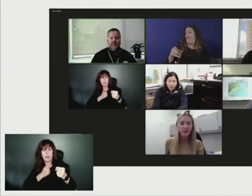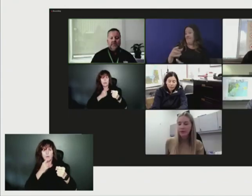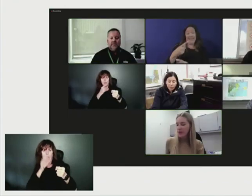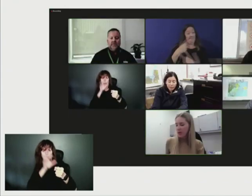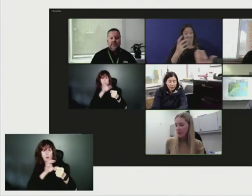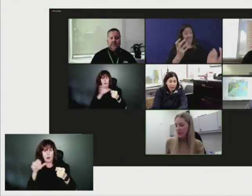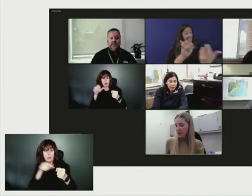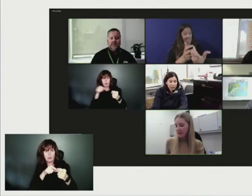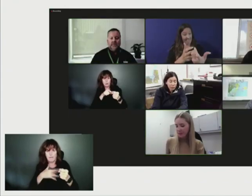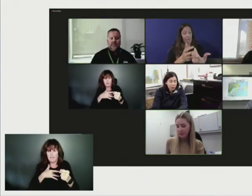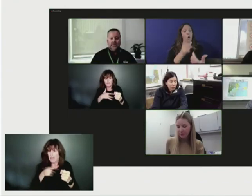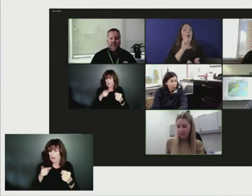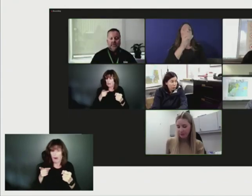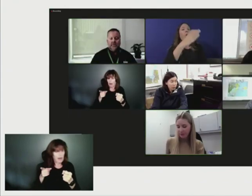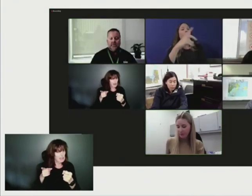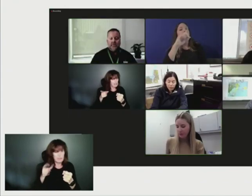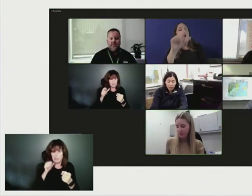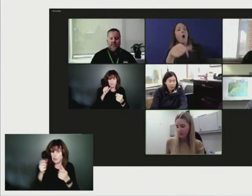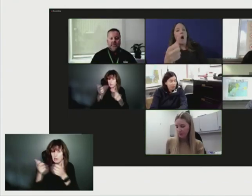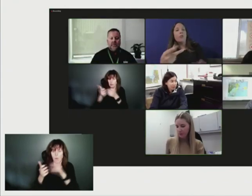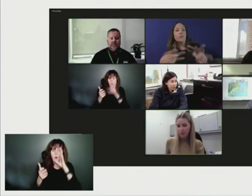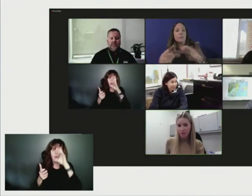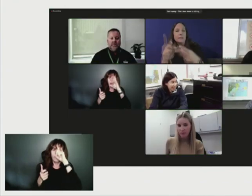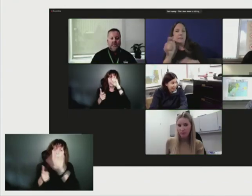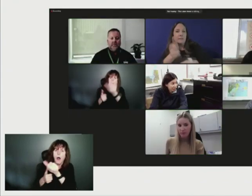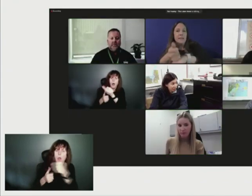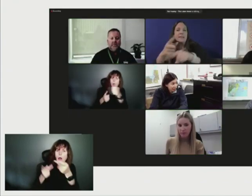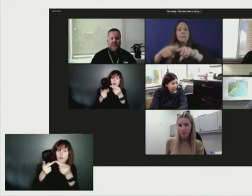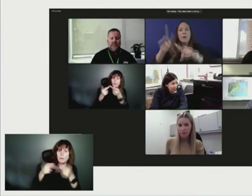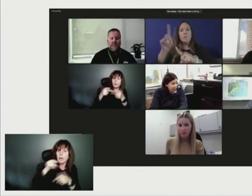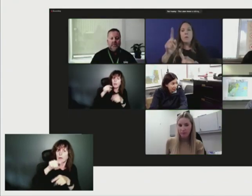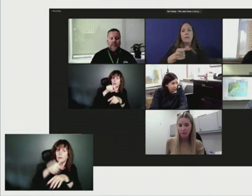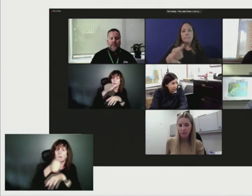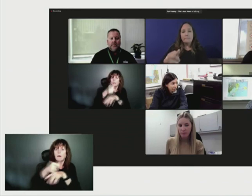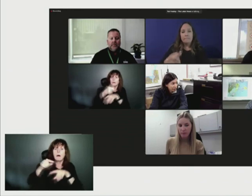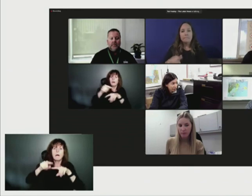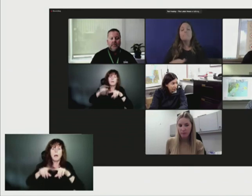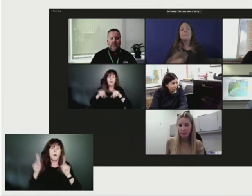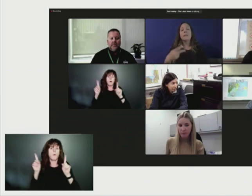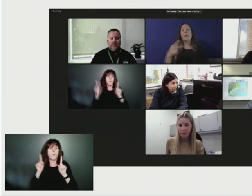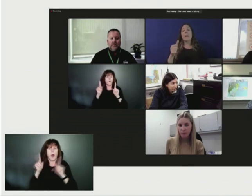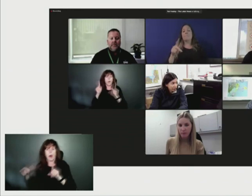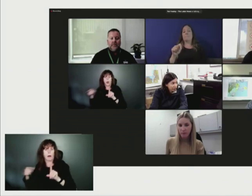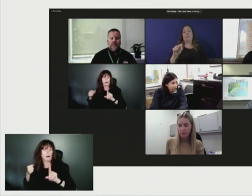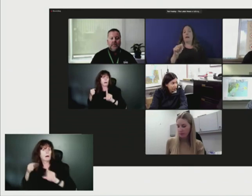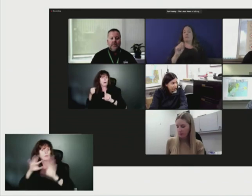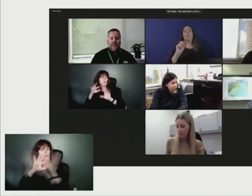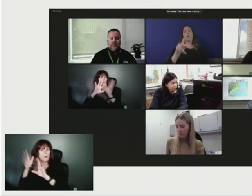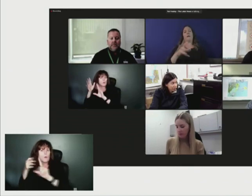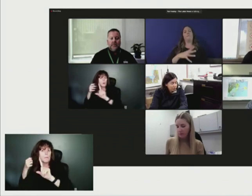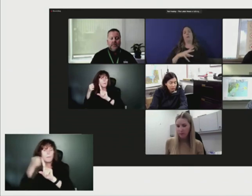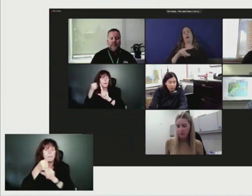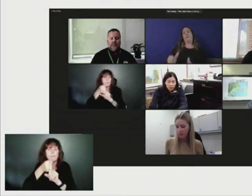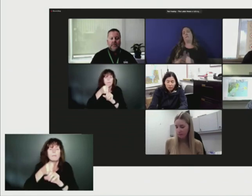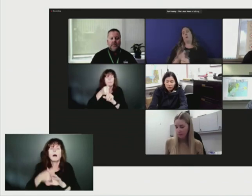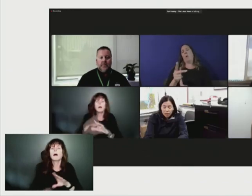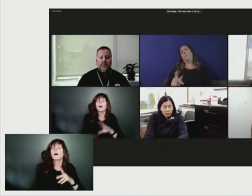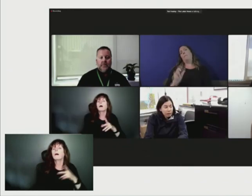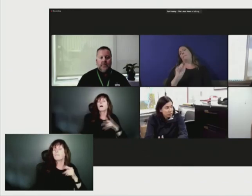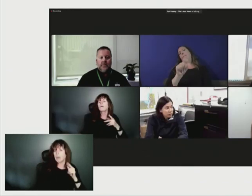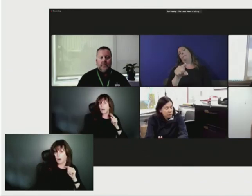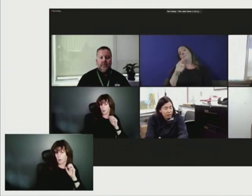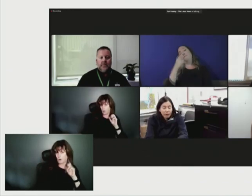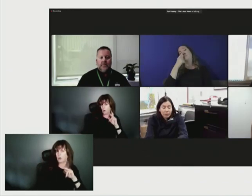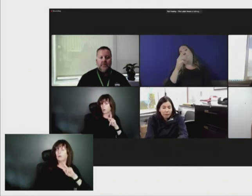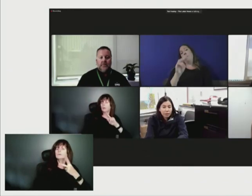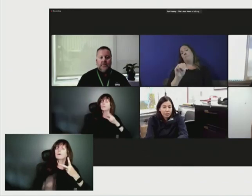Pat, do you have a follow-up question? Yes, I do. Also for Mr. Mew, I think there's off for many